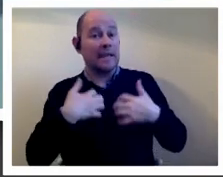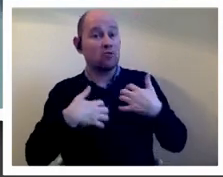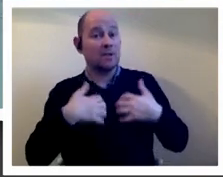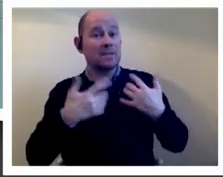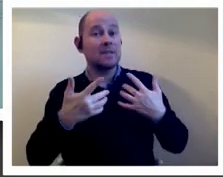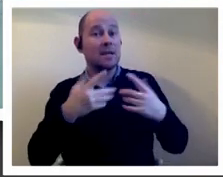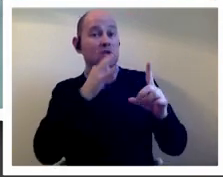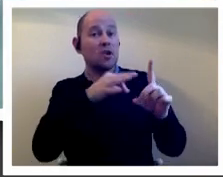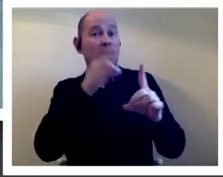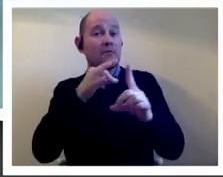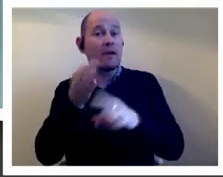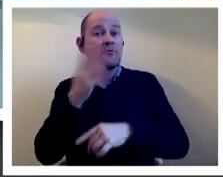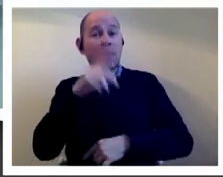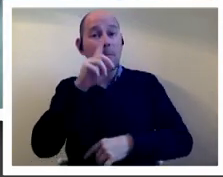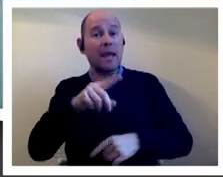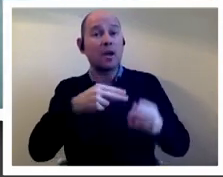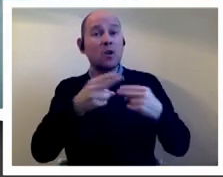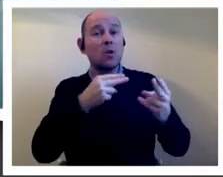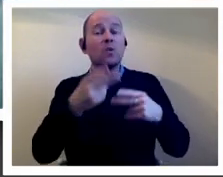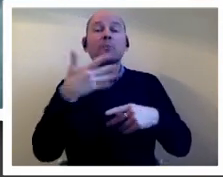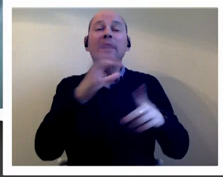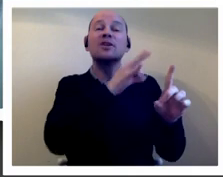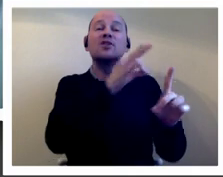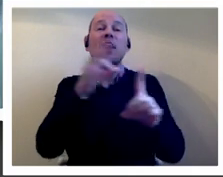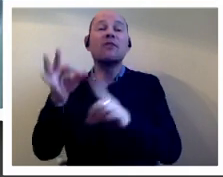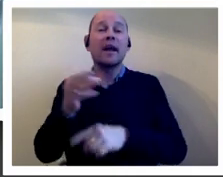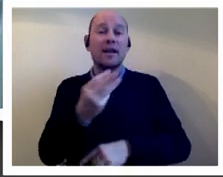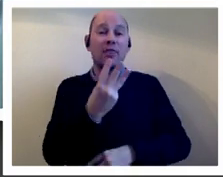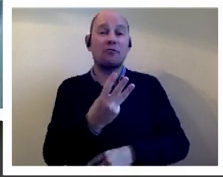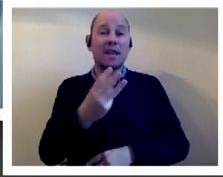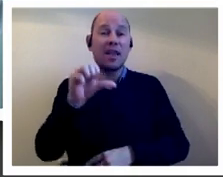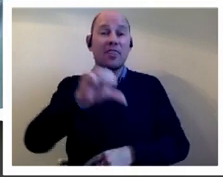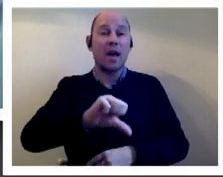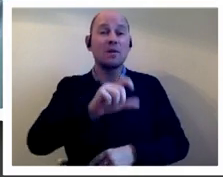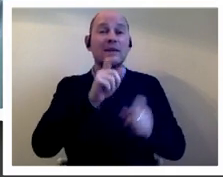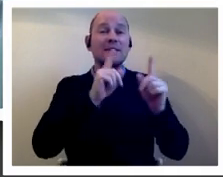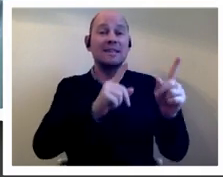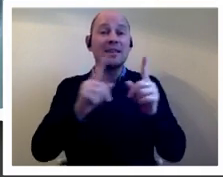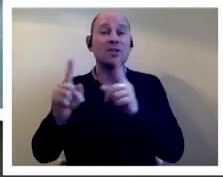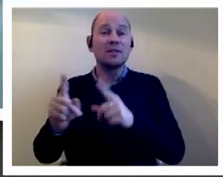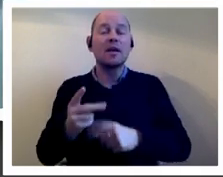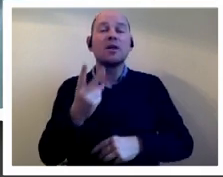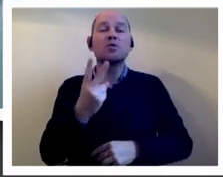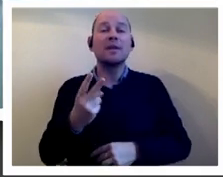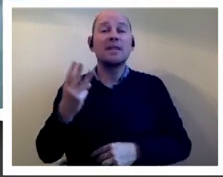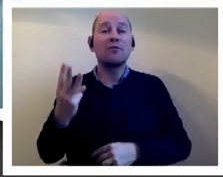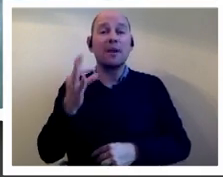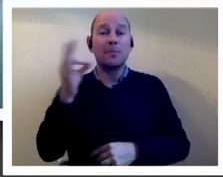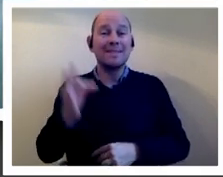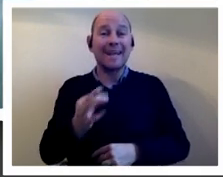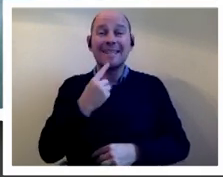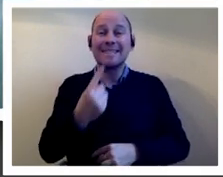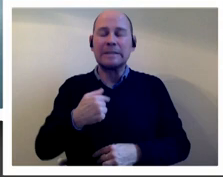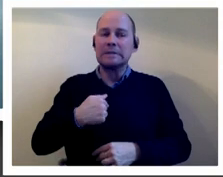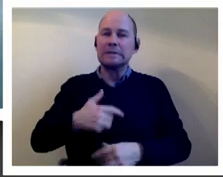surveyed 3 000 teachers and 23 percent of them said that they felt very uncomfortable talking to students about